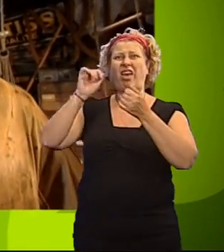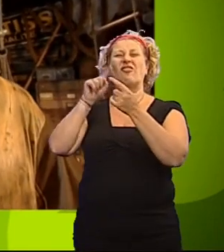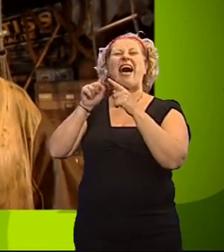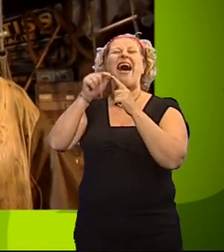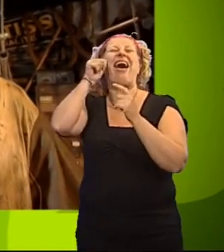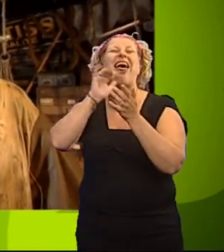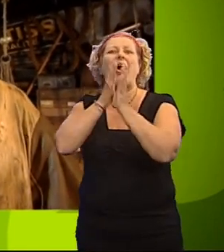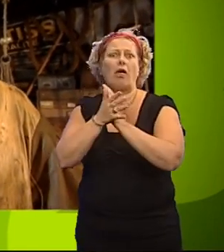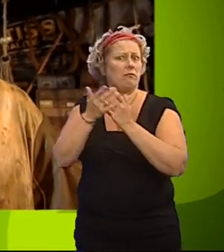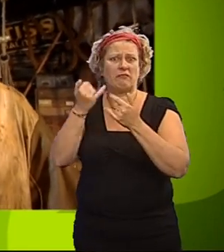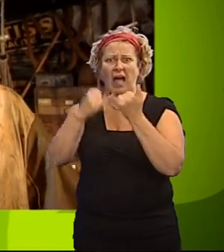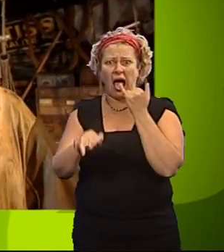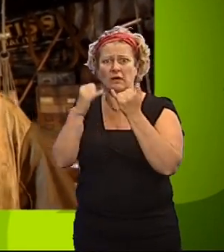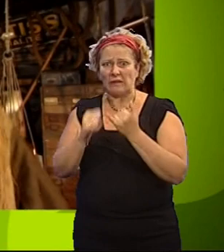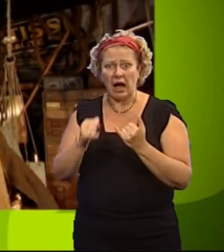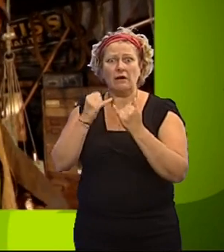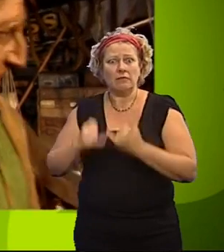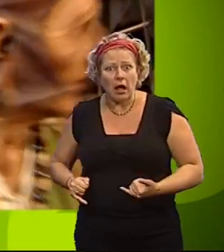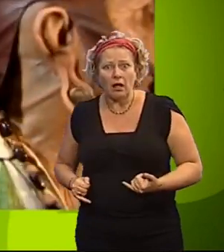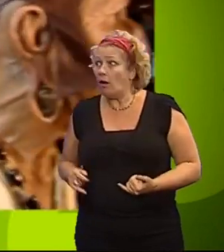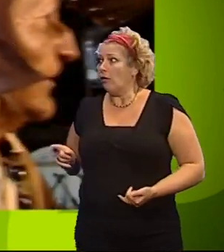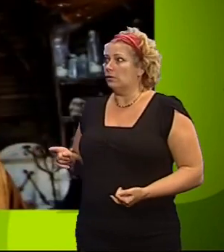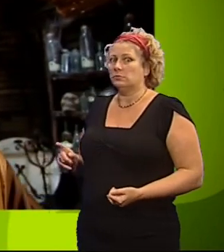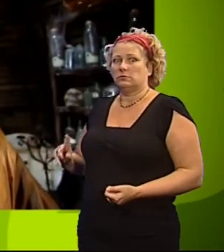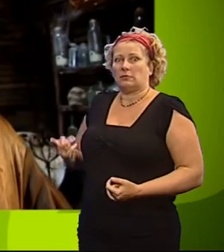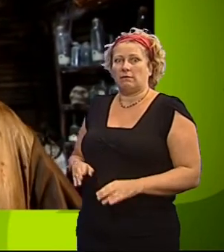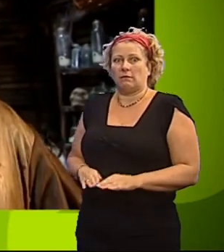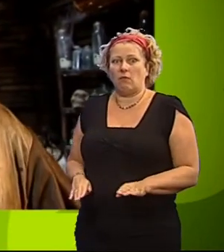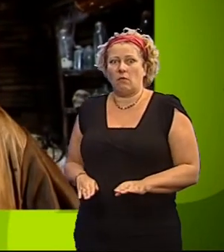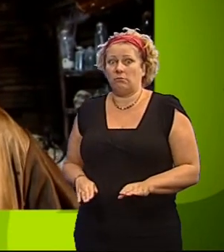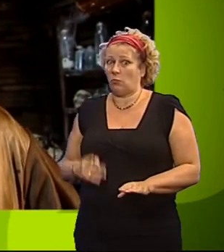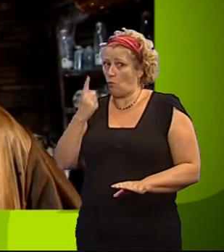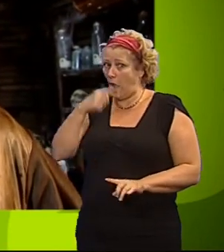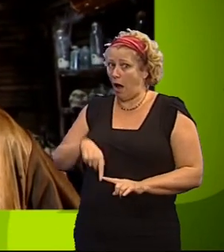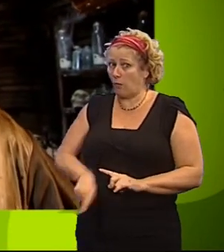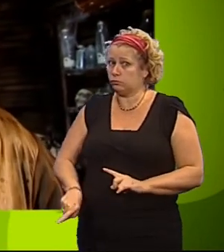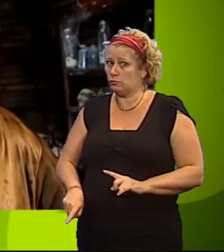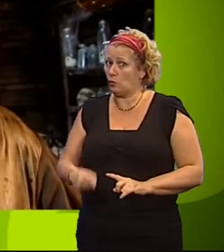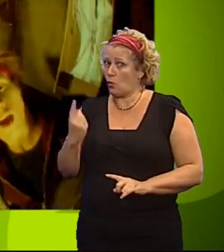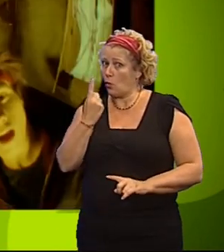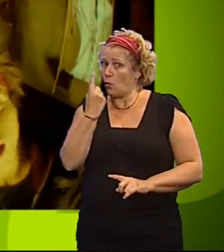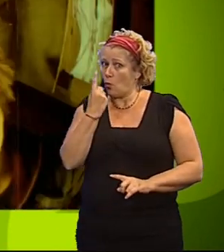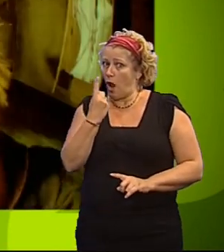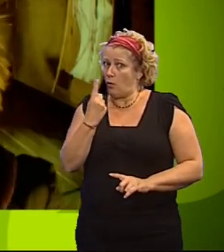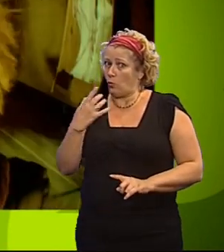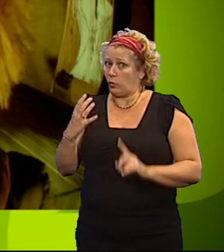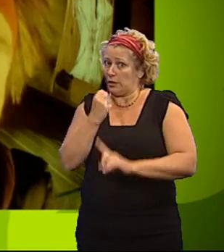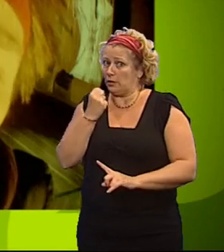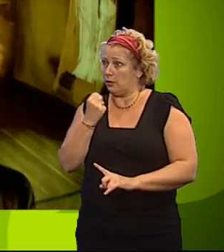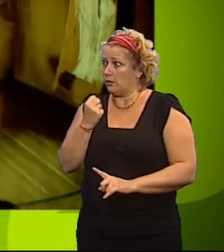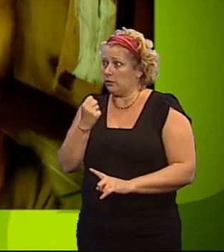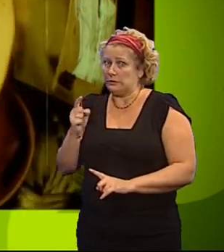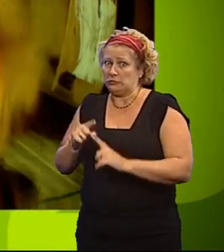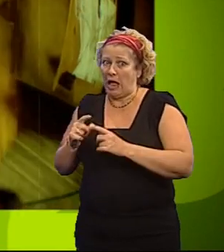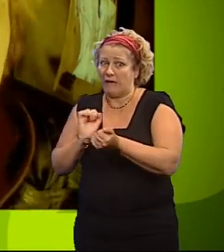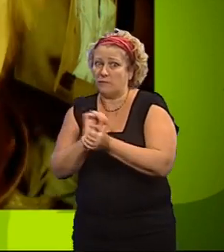today. Floor two. One way out and there can only be one winner. It's the fight for freedom! Let's hope the